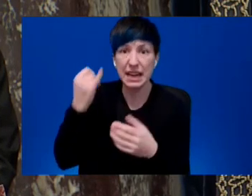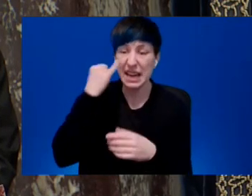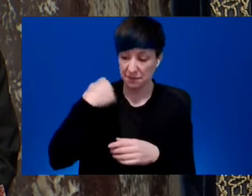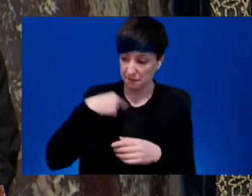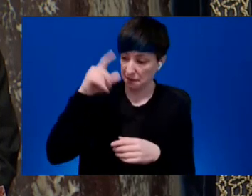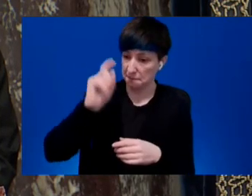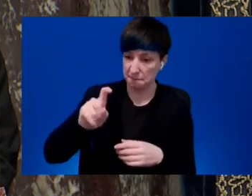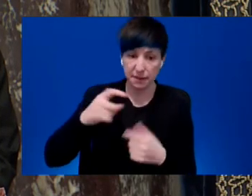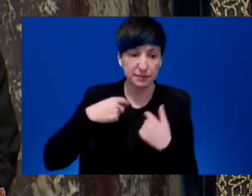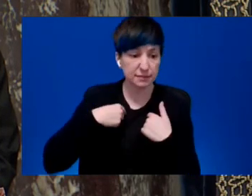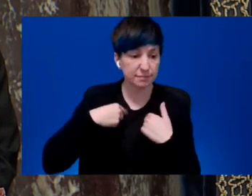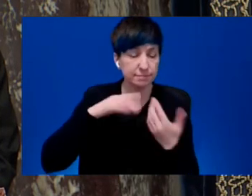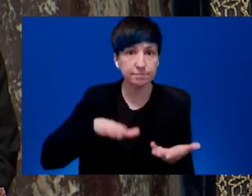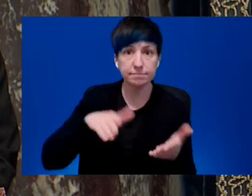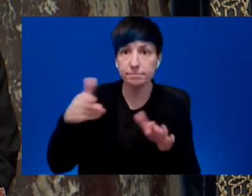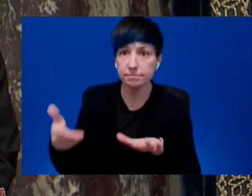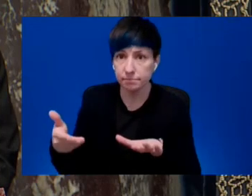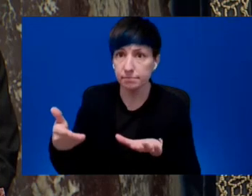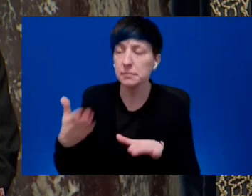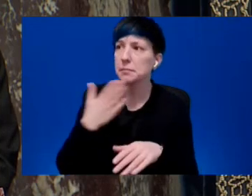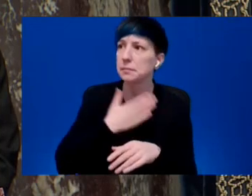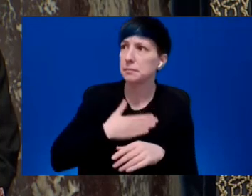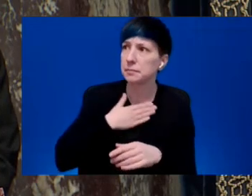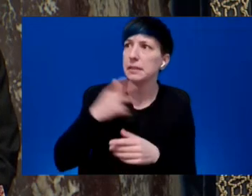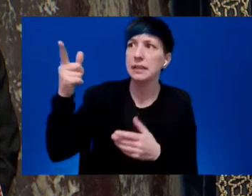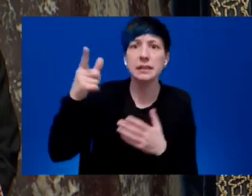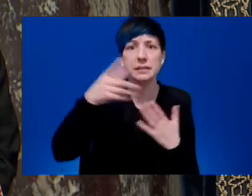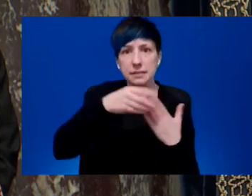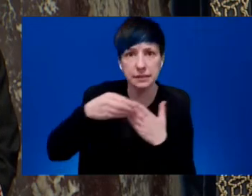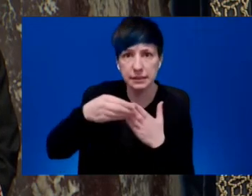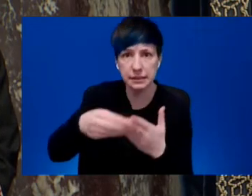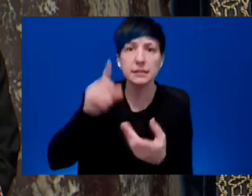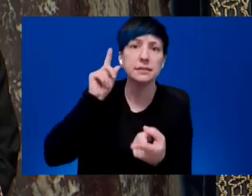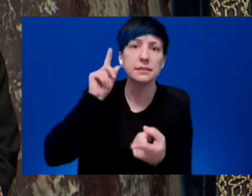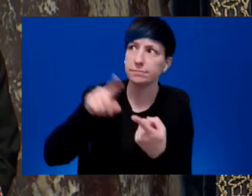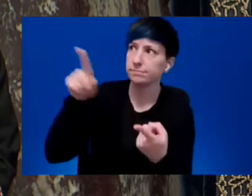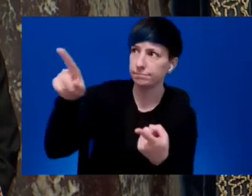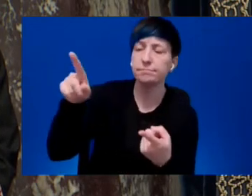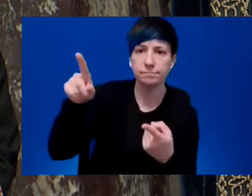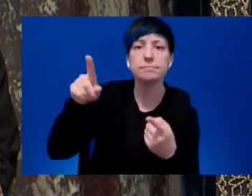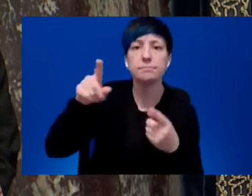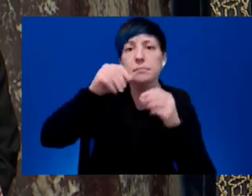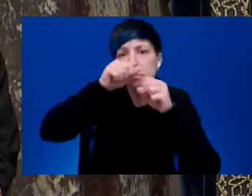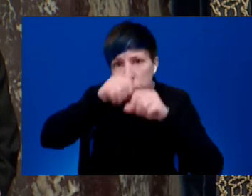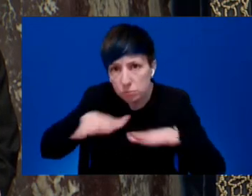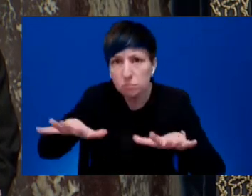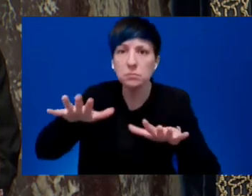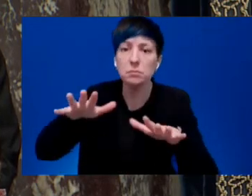bless me with your protecting hand, my family, one and all. Thank you.